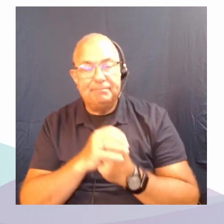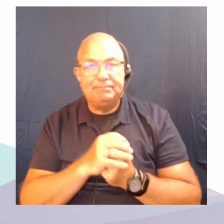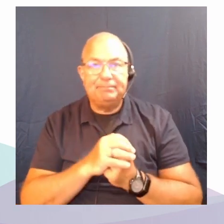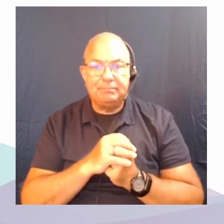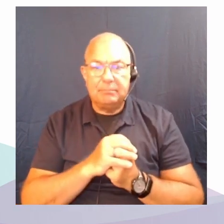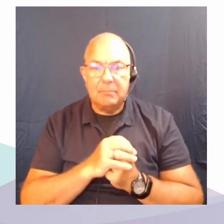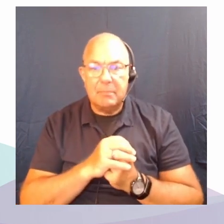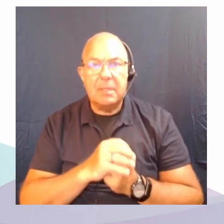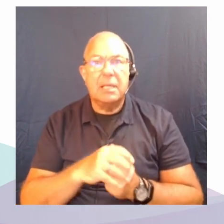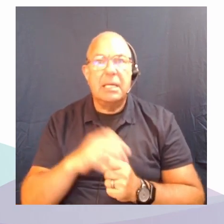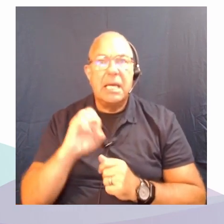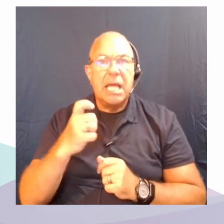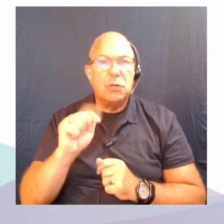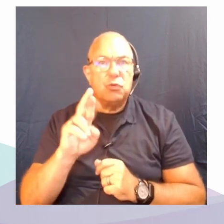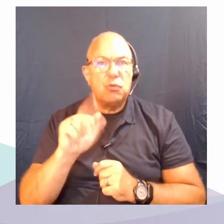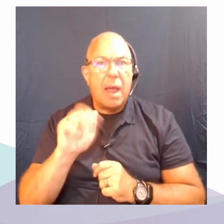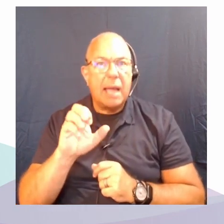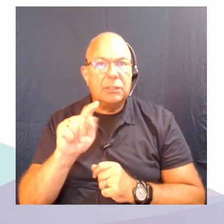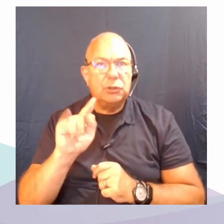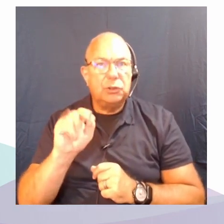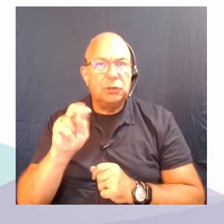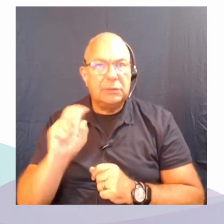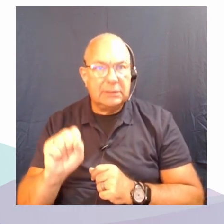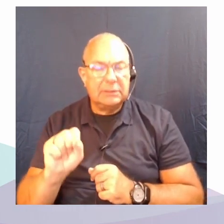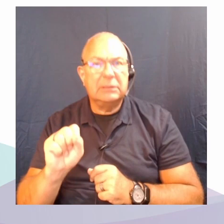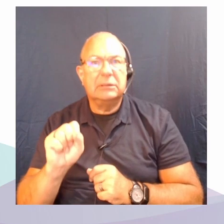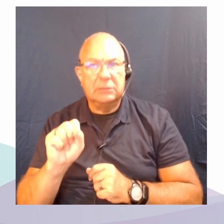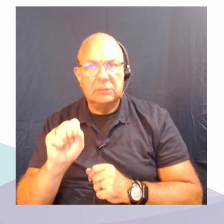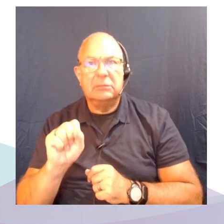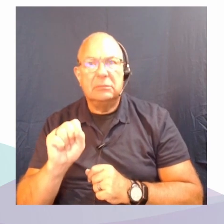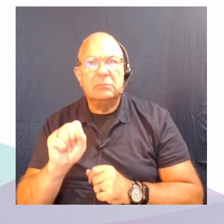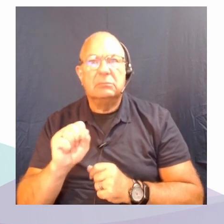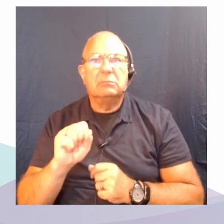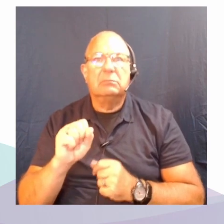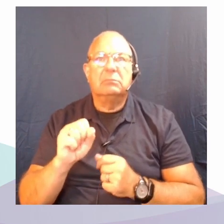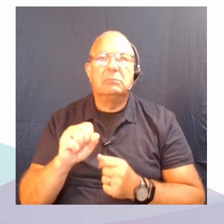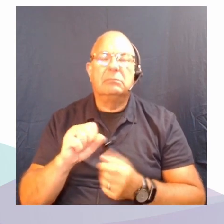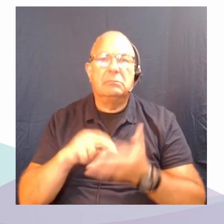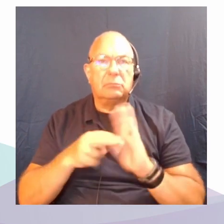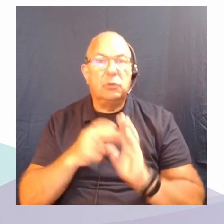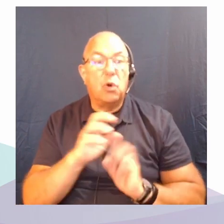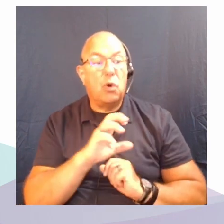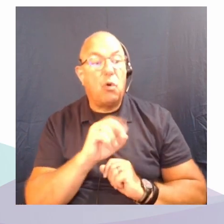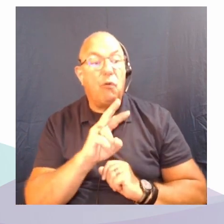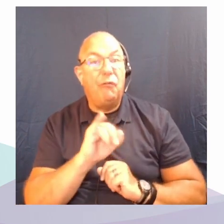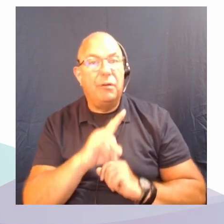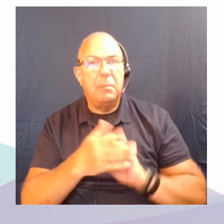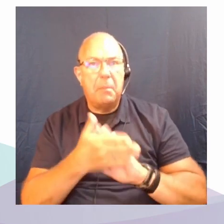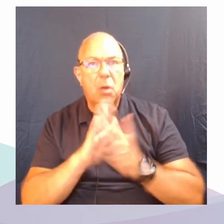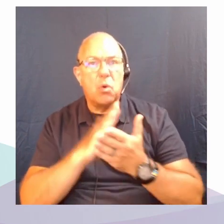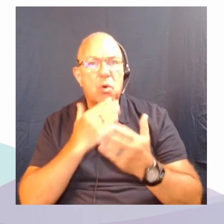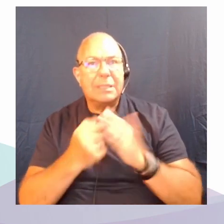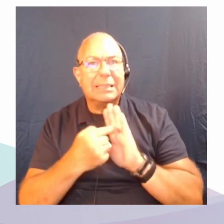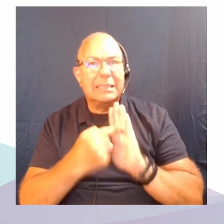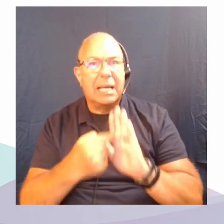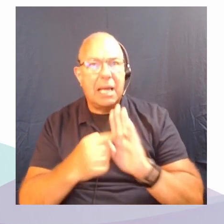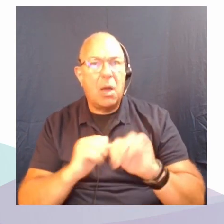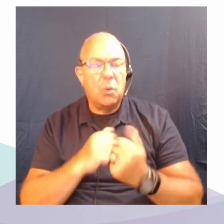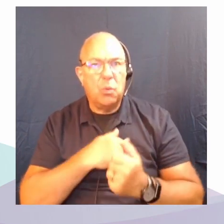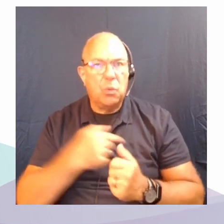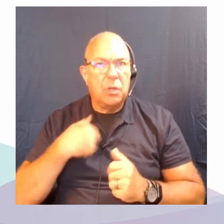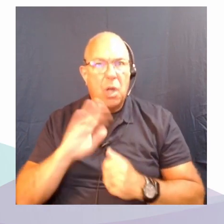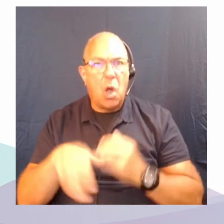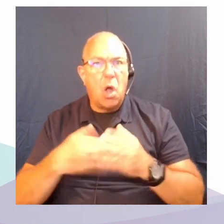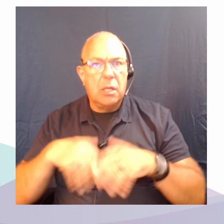these extractions that are happening, then COVID, for example, becomes a good example about how we can all take action on being less